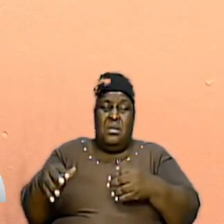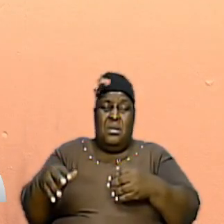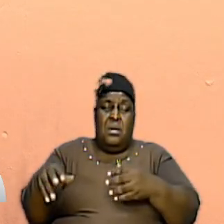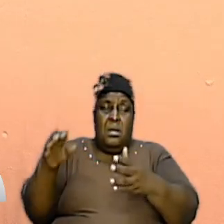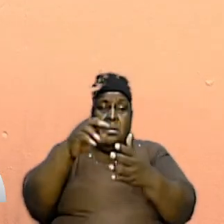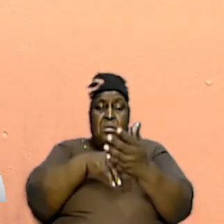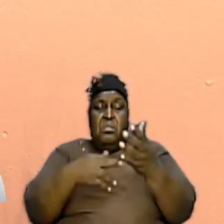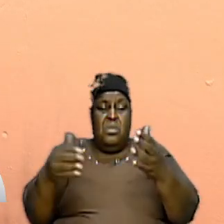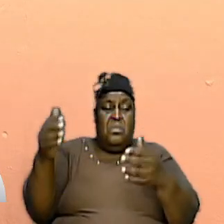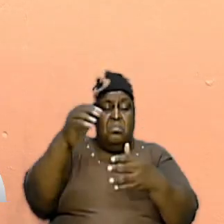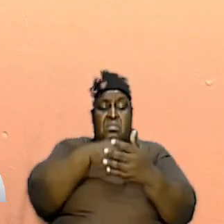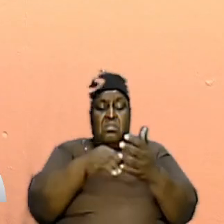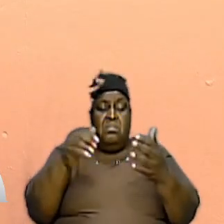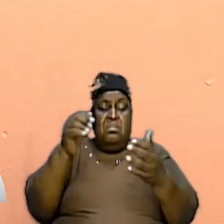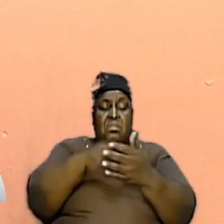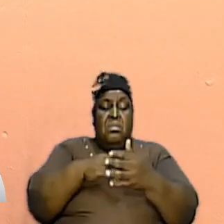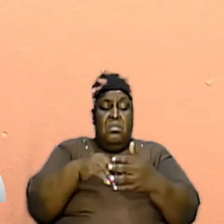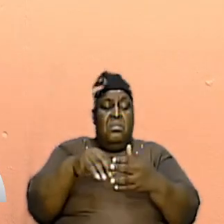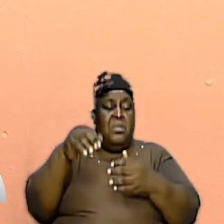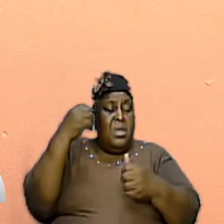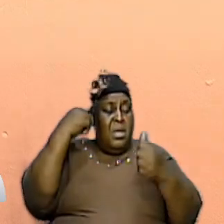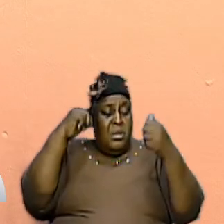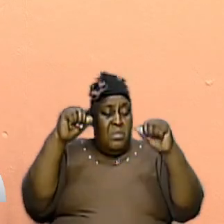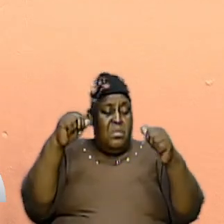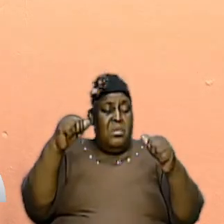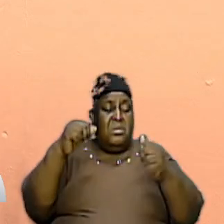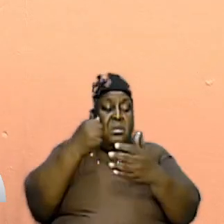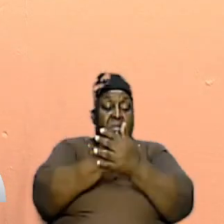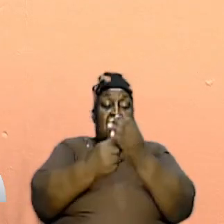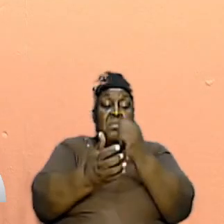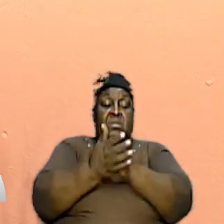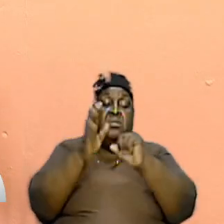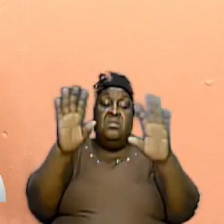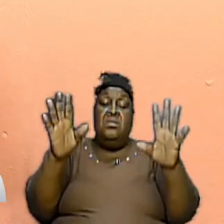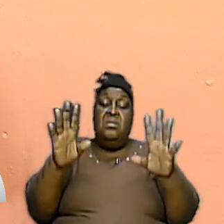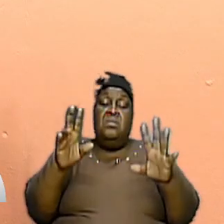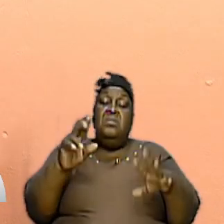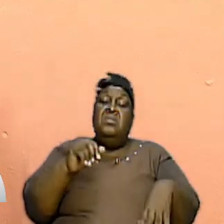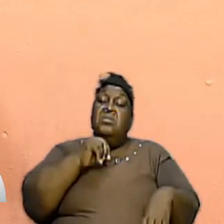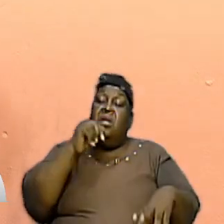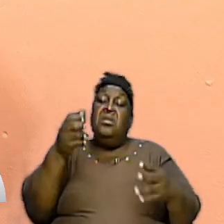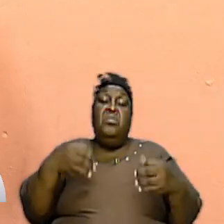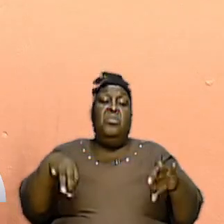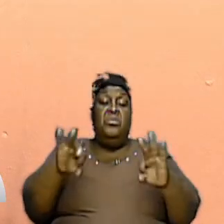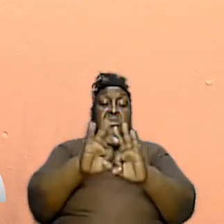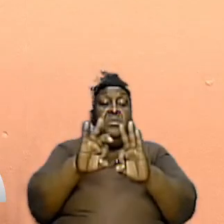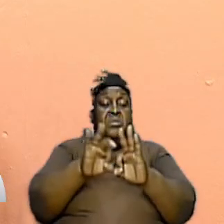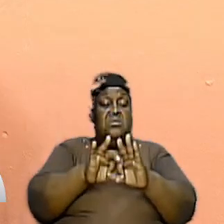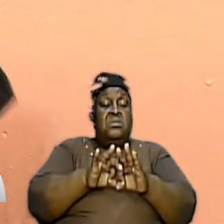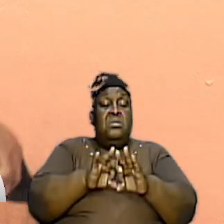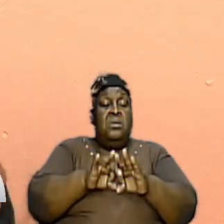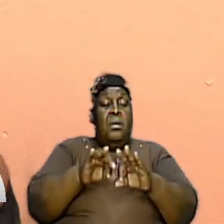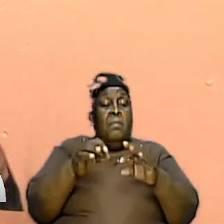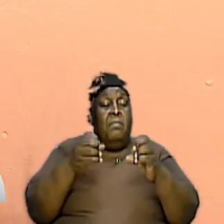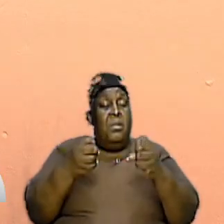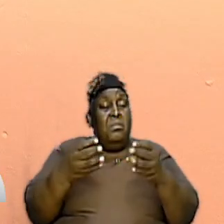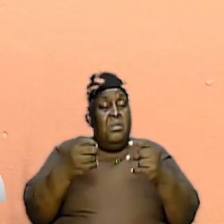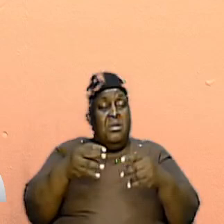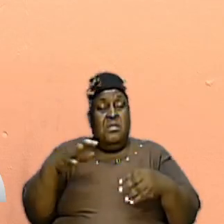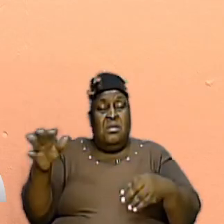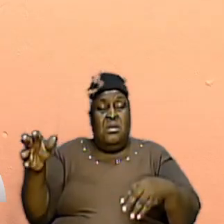sacrifice is no longer necessary. So this is what I'm saying. A lot of the things that happen there physically